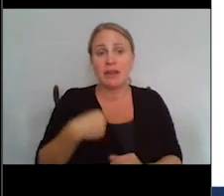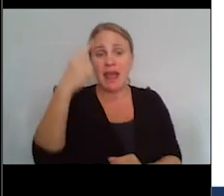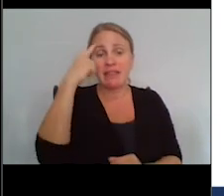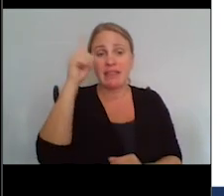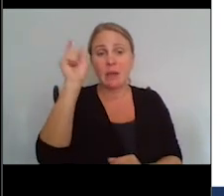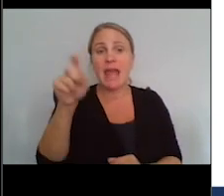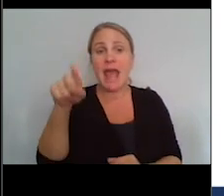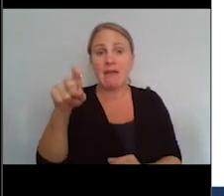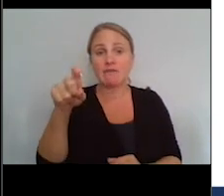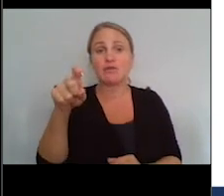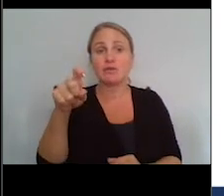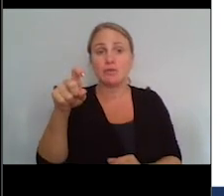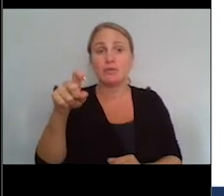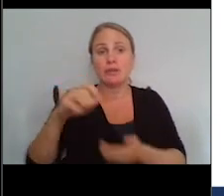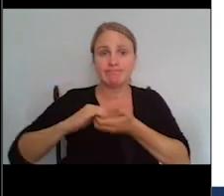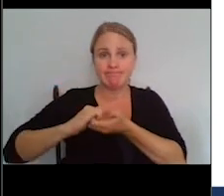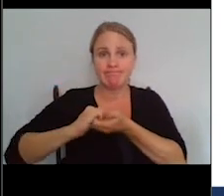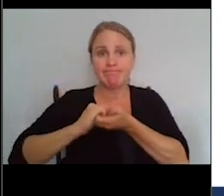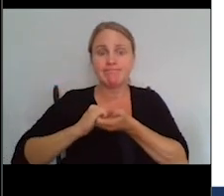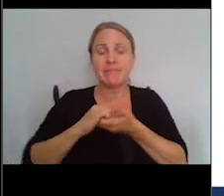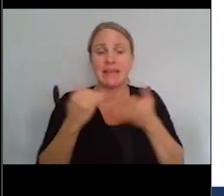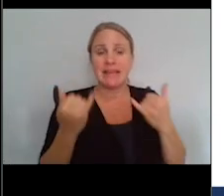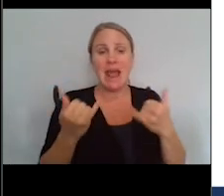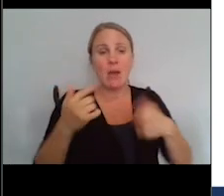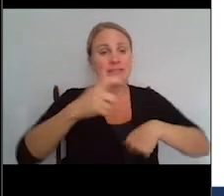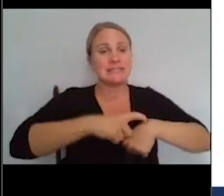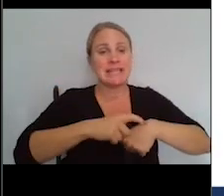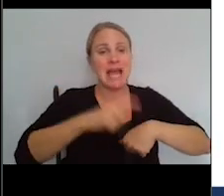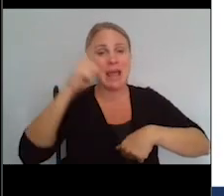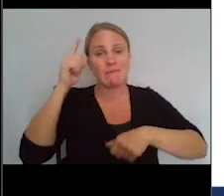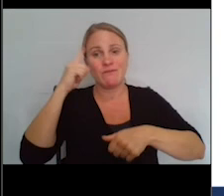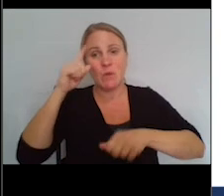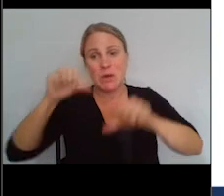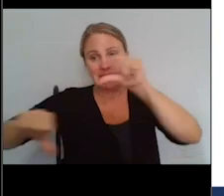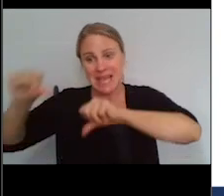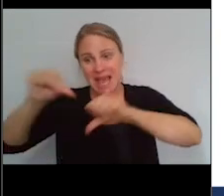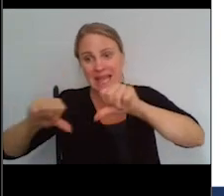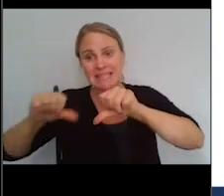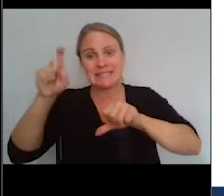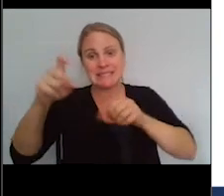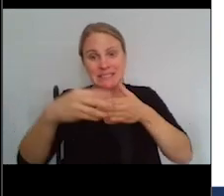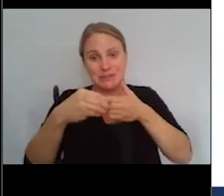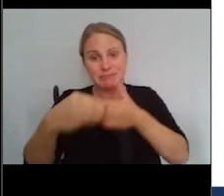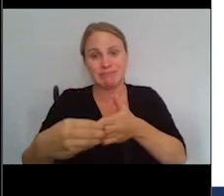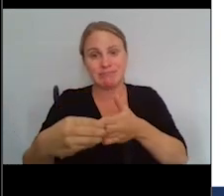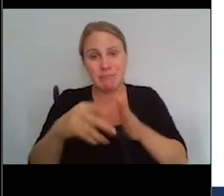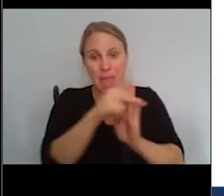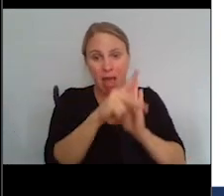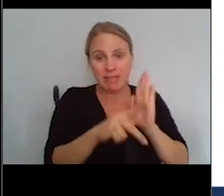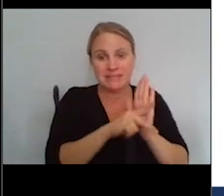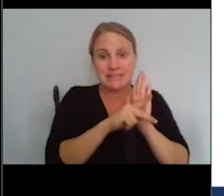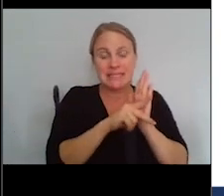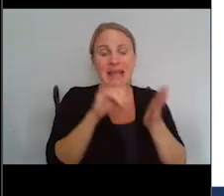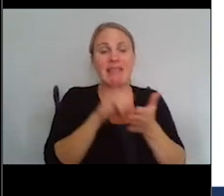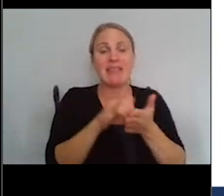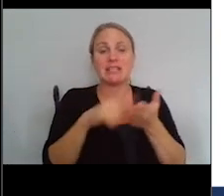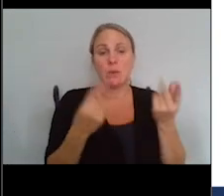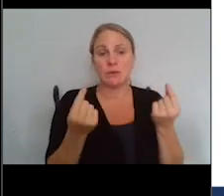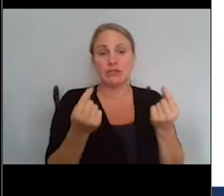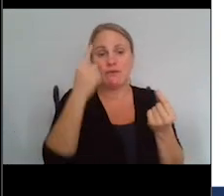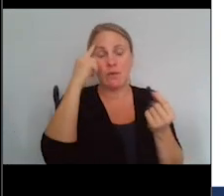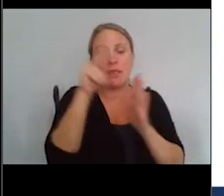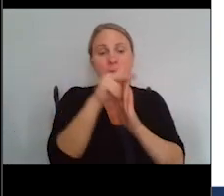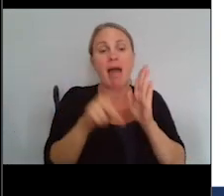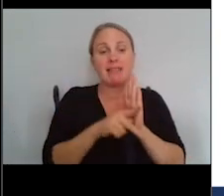to go hand in hand here. This is a time where science needs to drive the policy. And that's what we've done from the policy side.